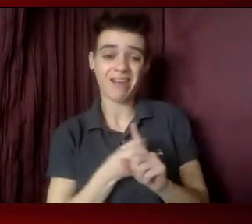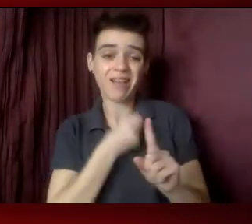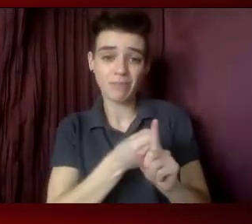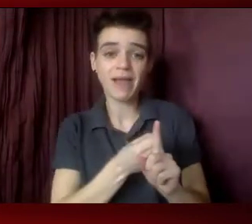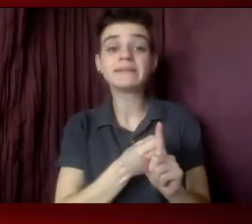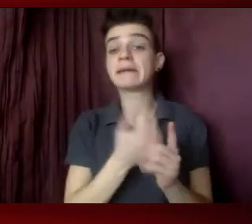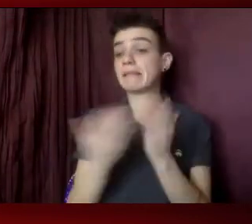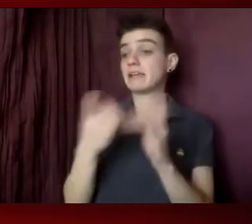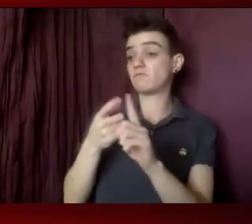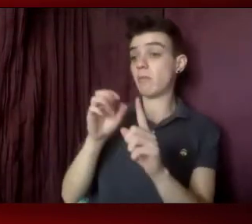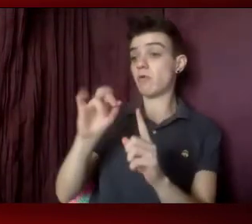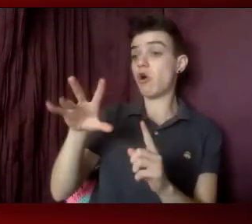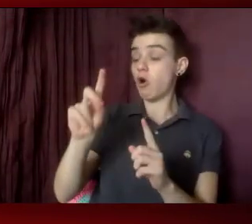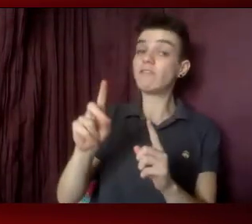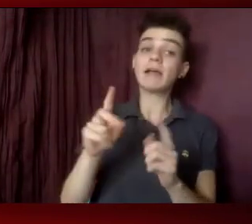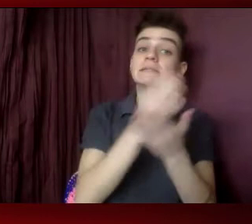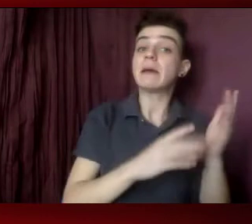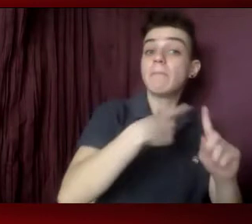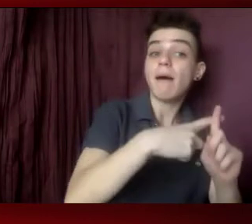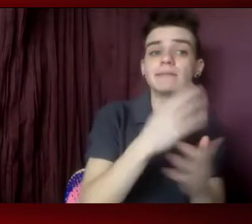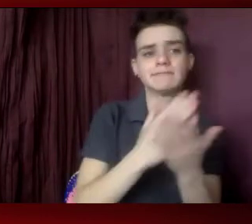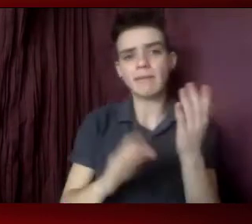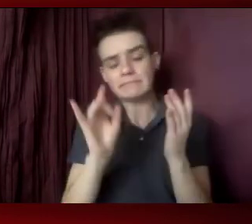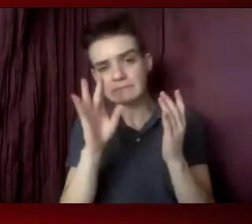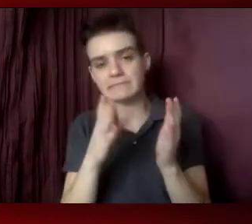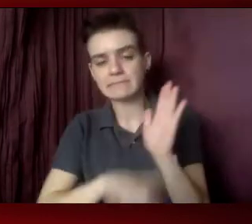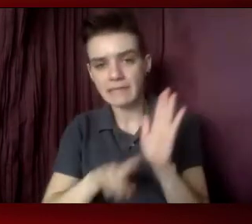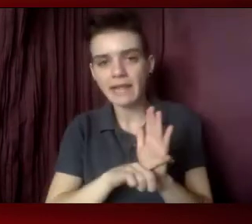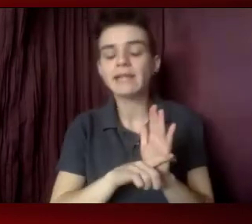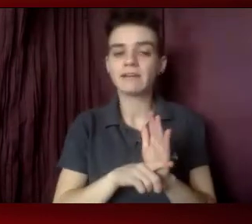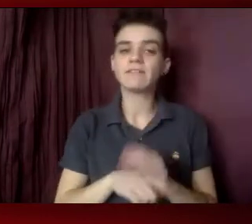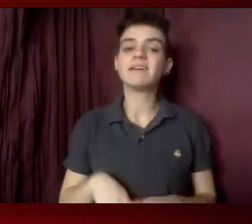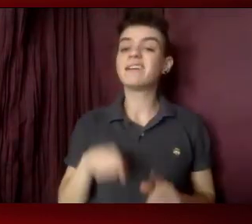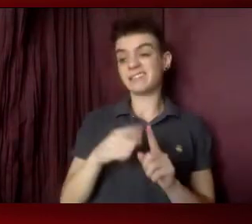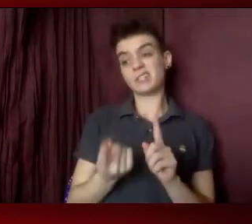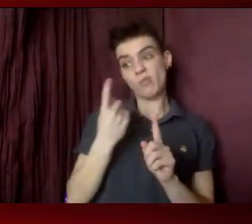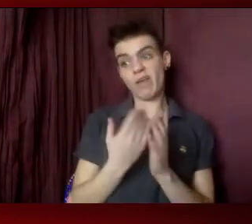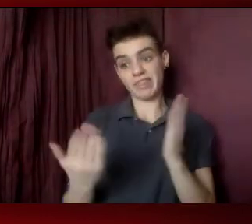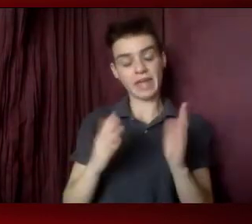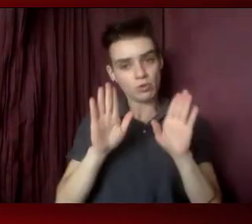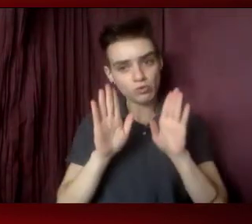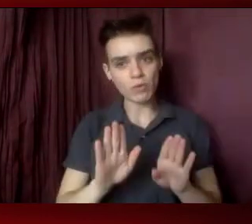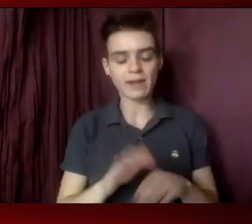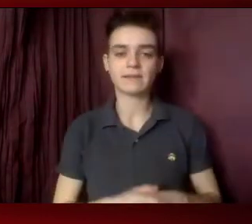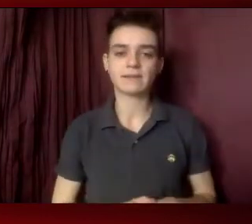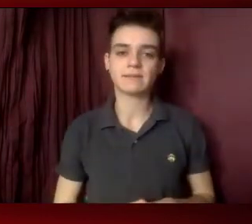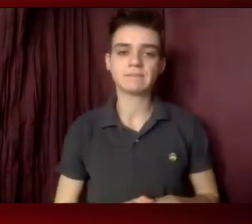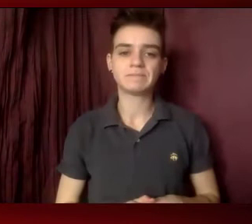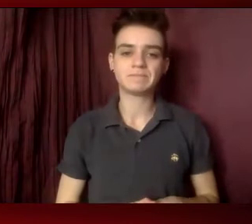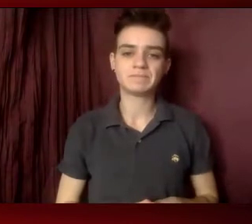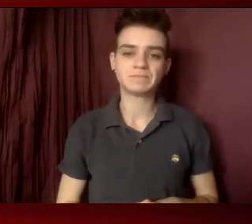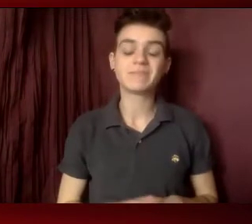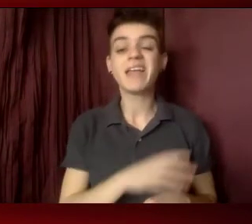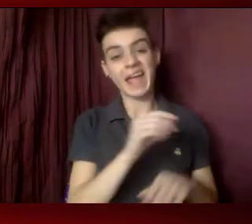COVID can be good and some things they can sometimes they can be bad. Self testing is an example of something wonderful as are visits that use